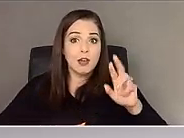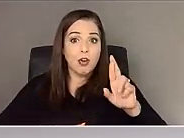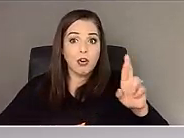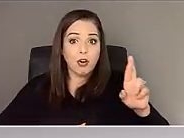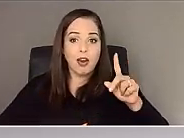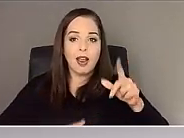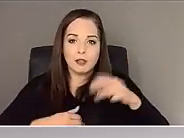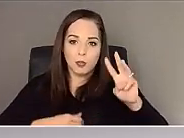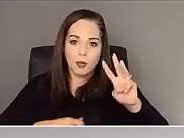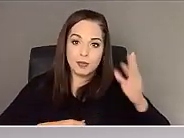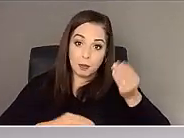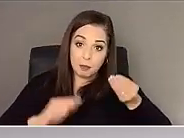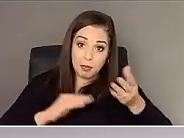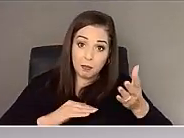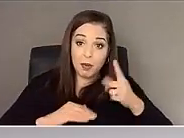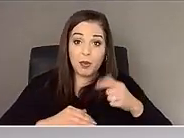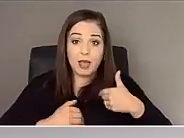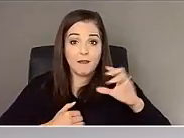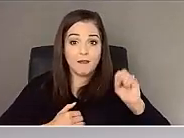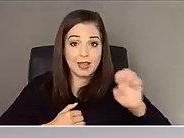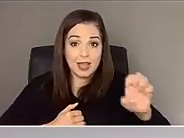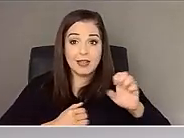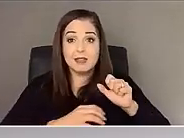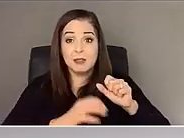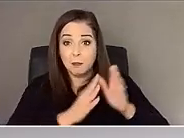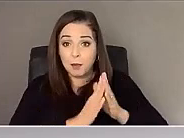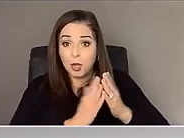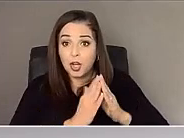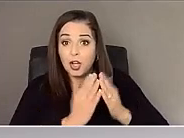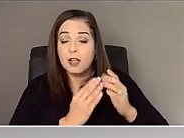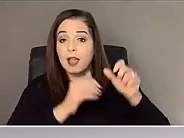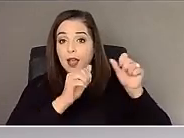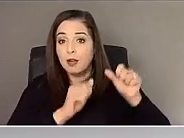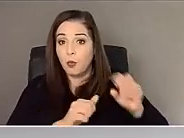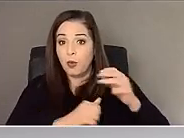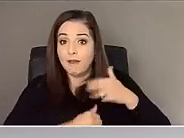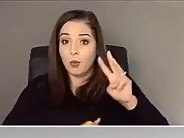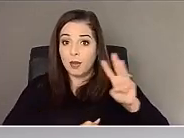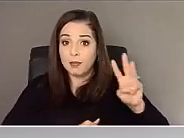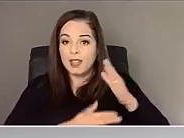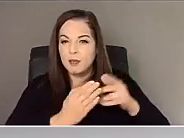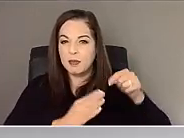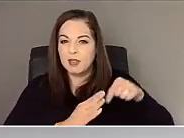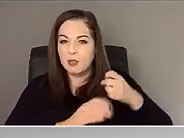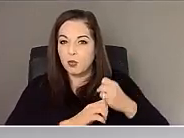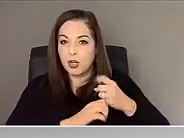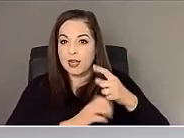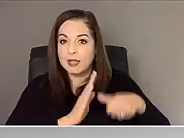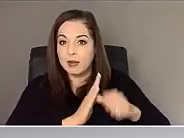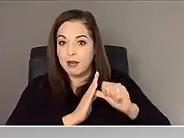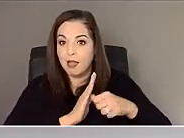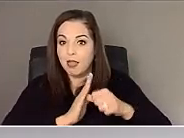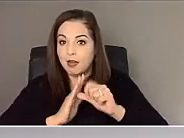which has, we have a case book and some of this work has been highlighted in it. Um, and,